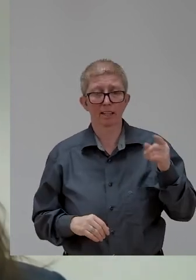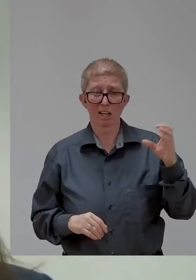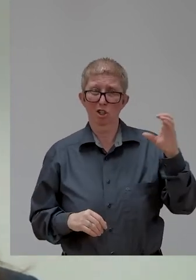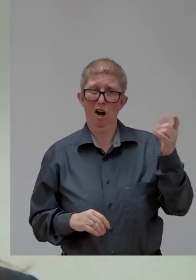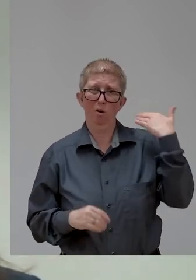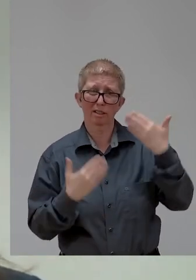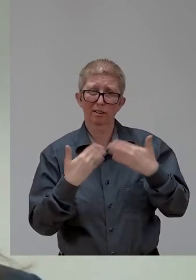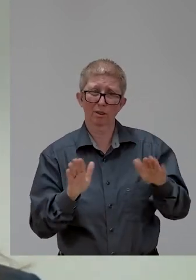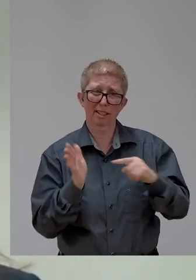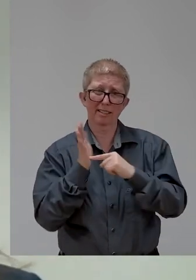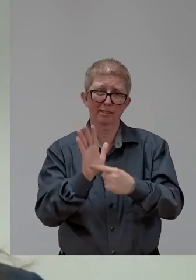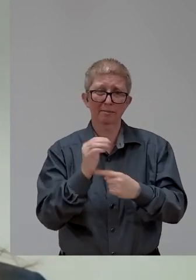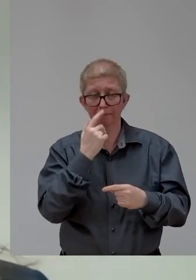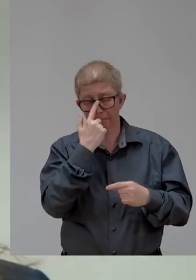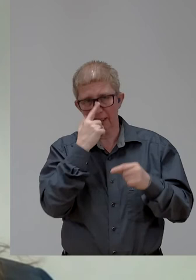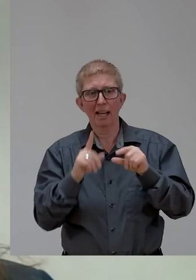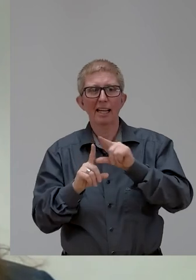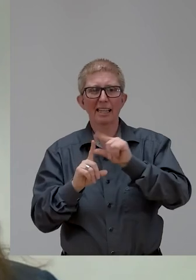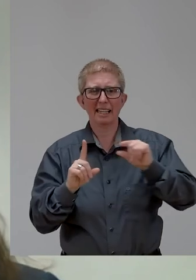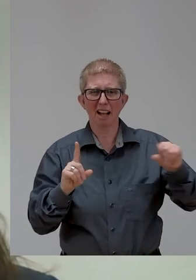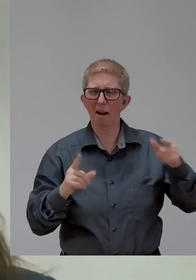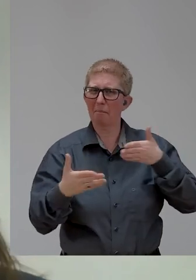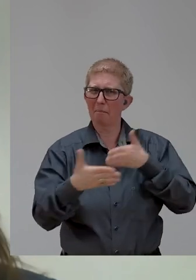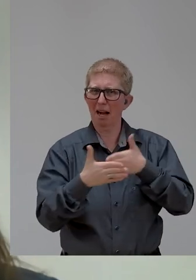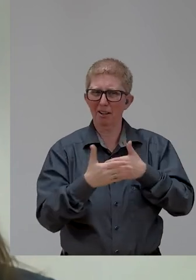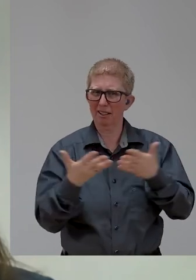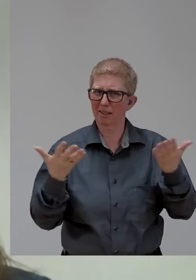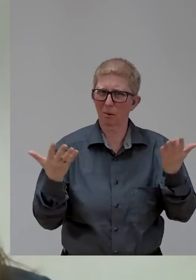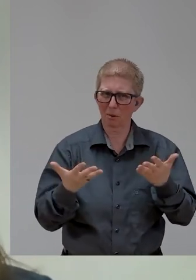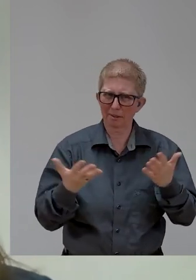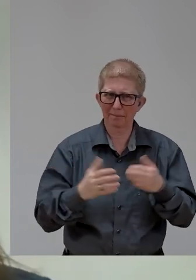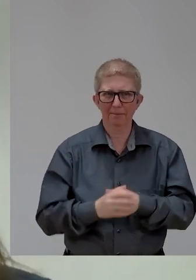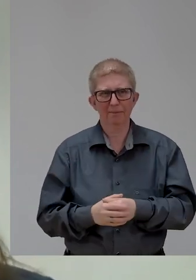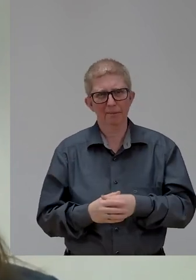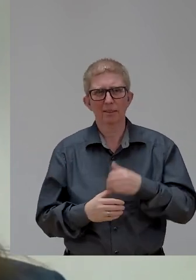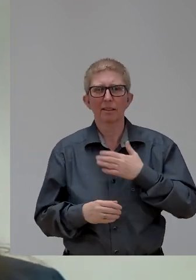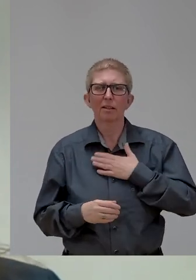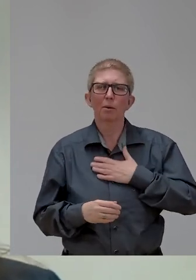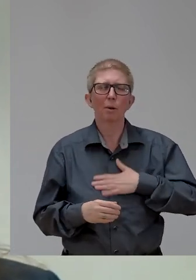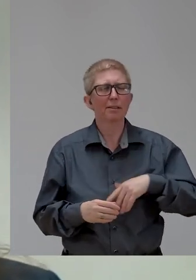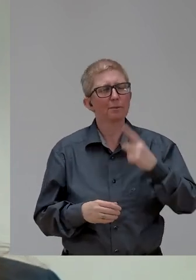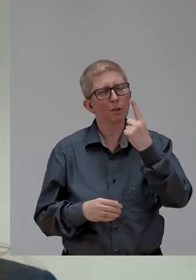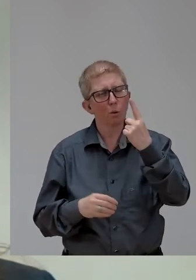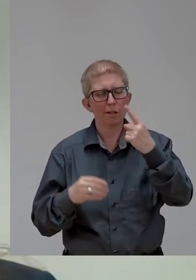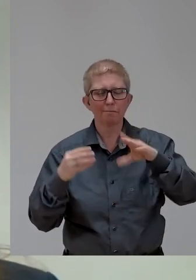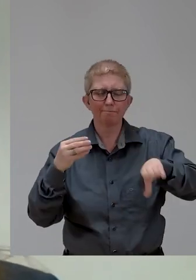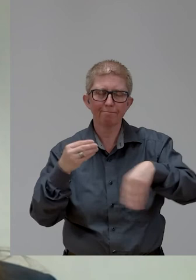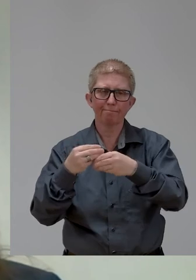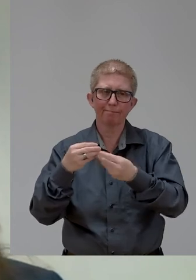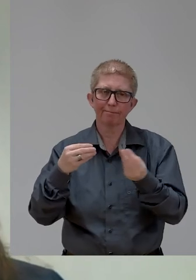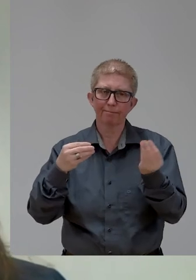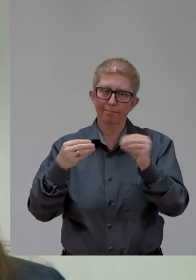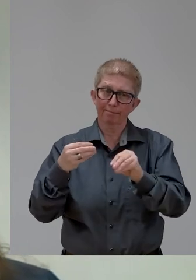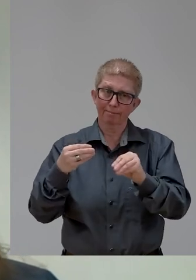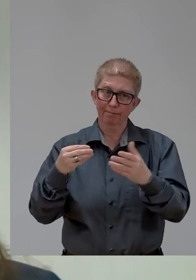and the digital barriers and gaps. And I wanted to give one encouraging statistic that we